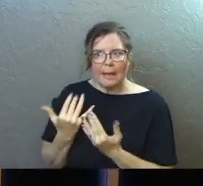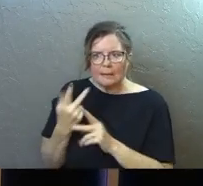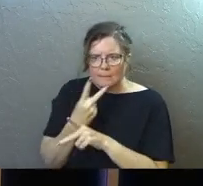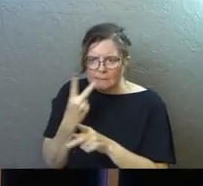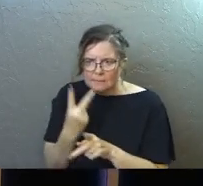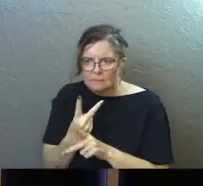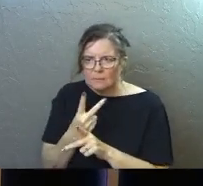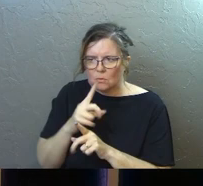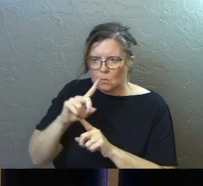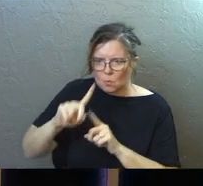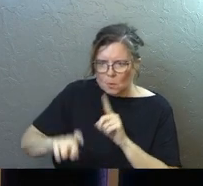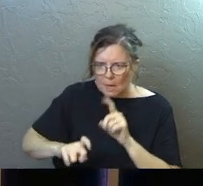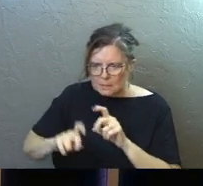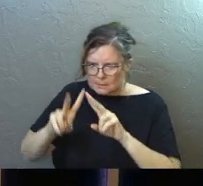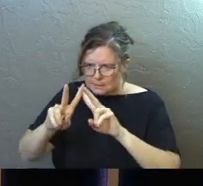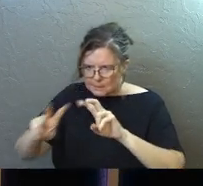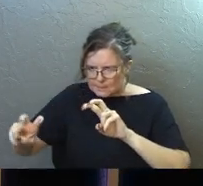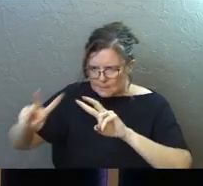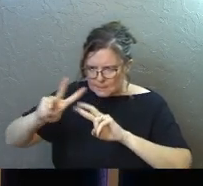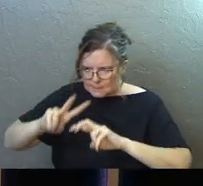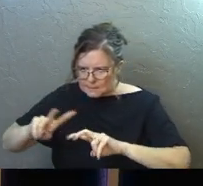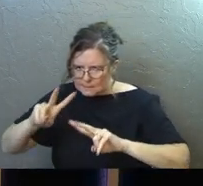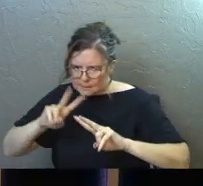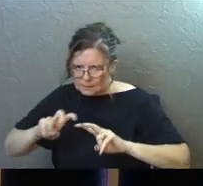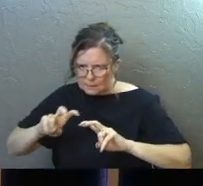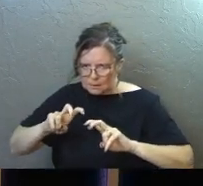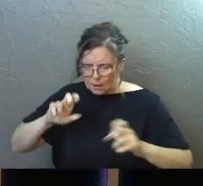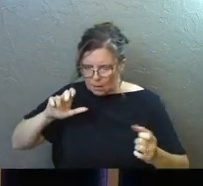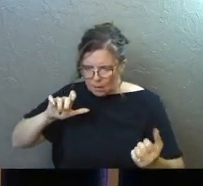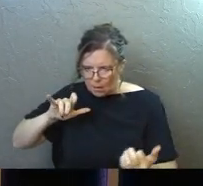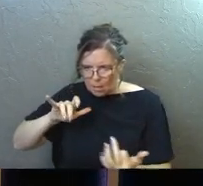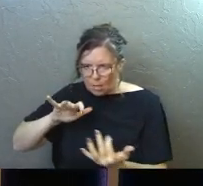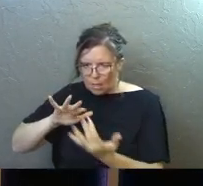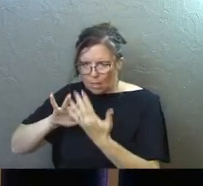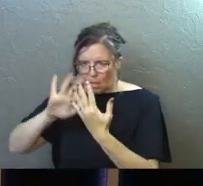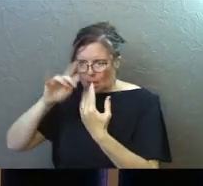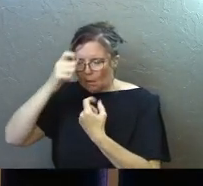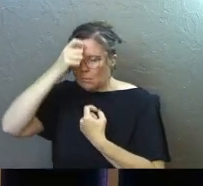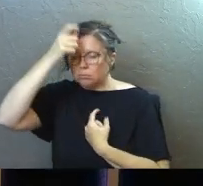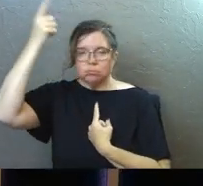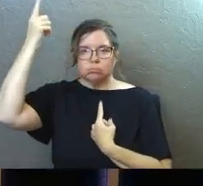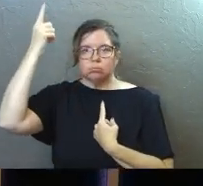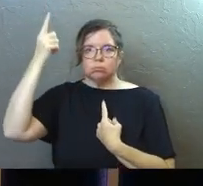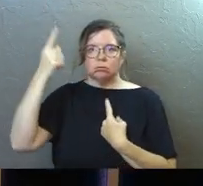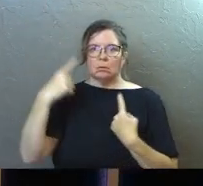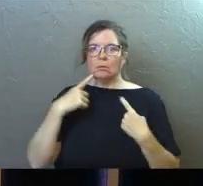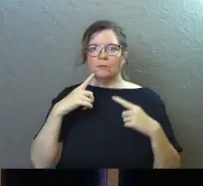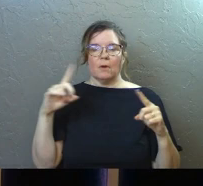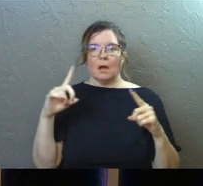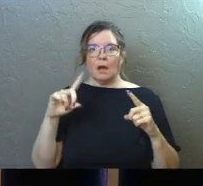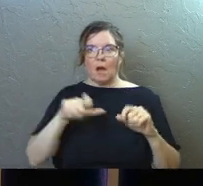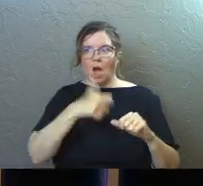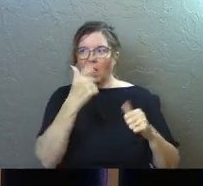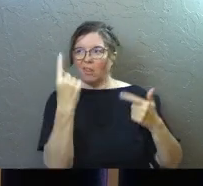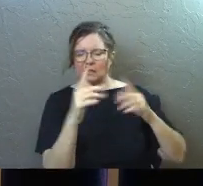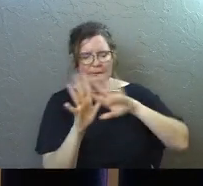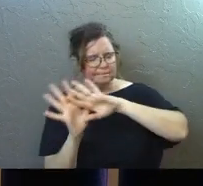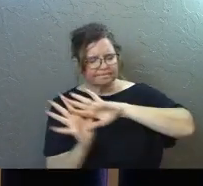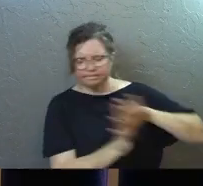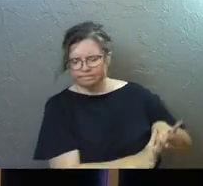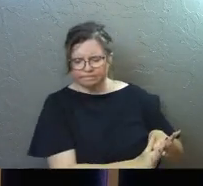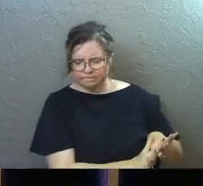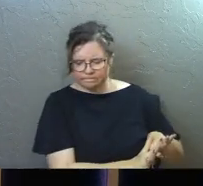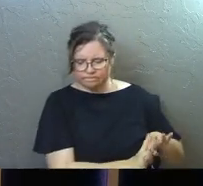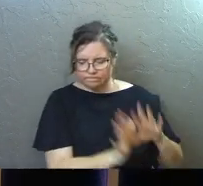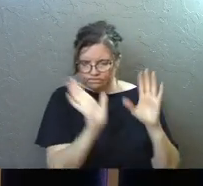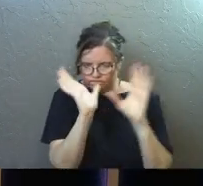It's the questioning. It's the coming near. It's the getting so frustrated you finally shut everything else down,